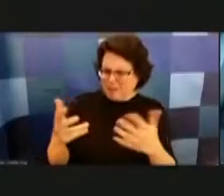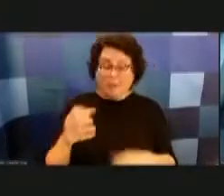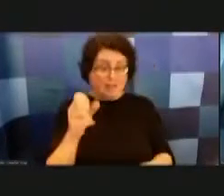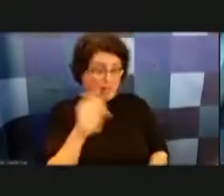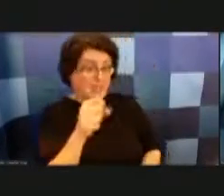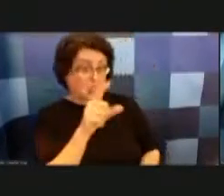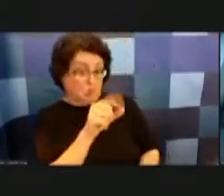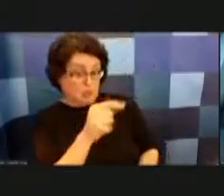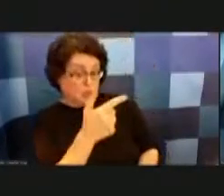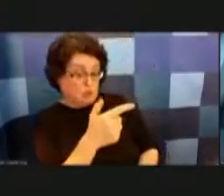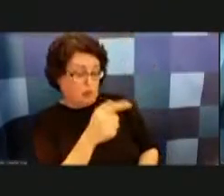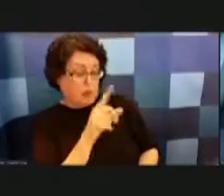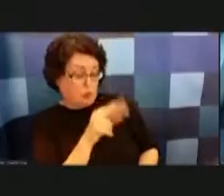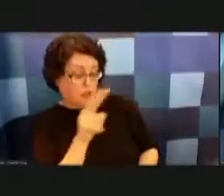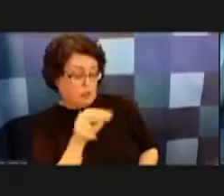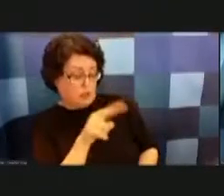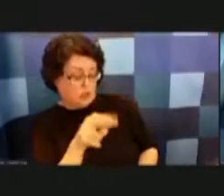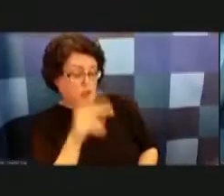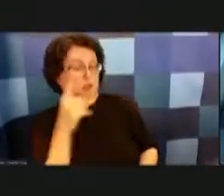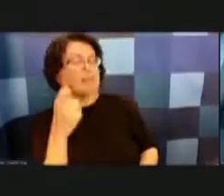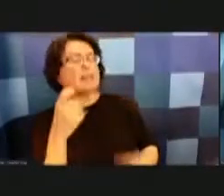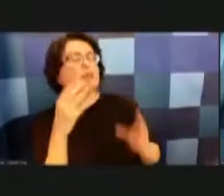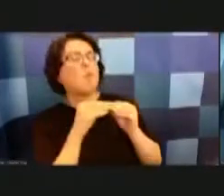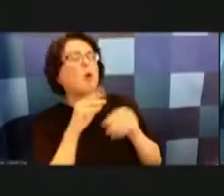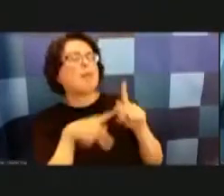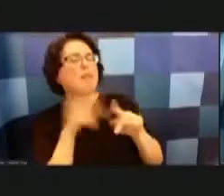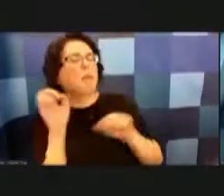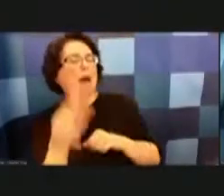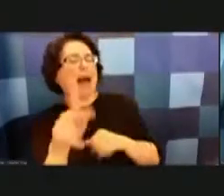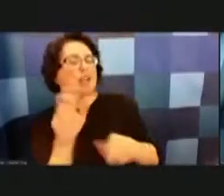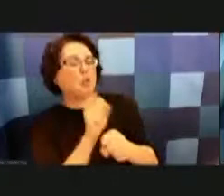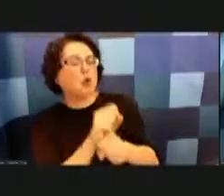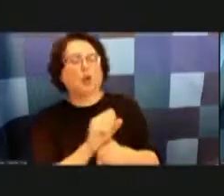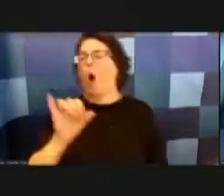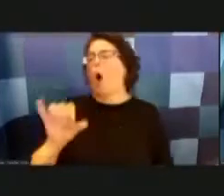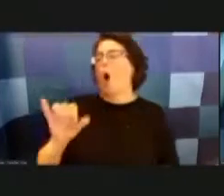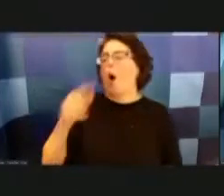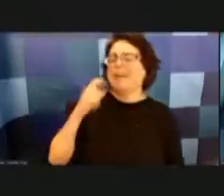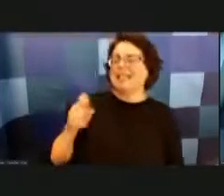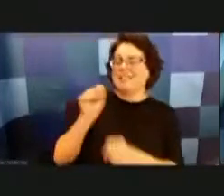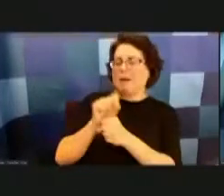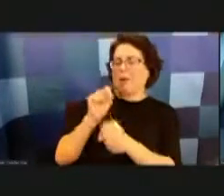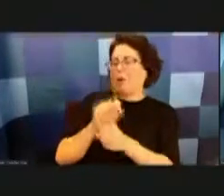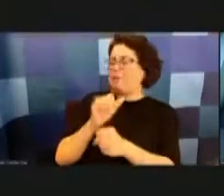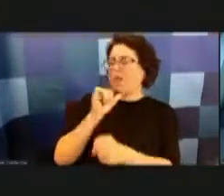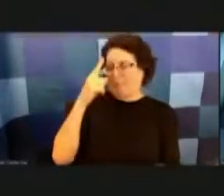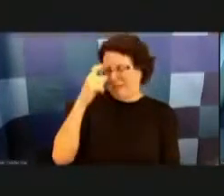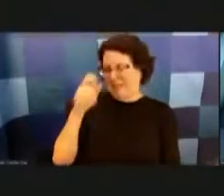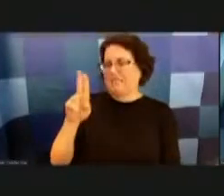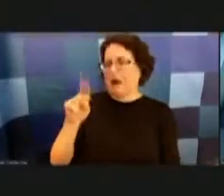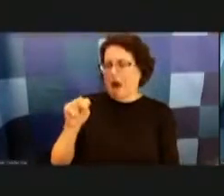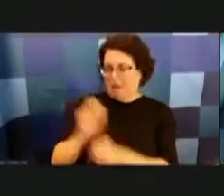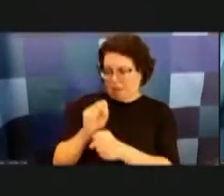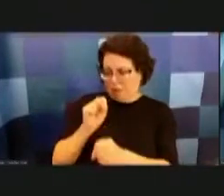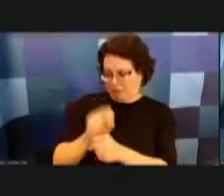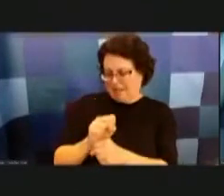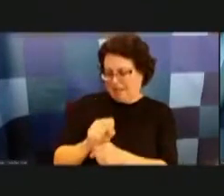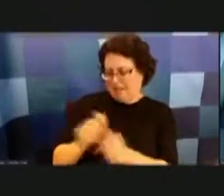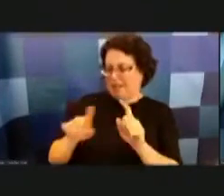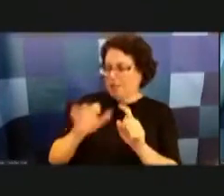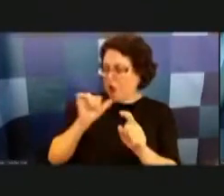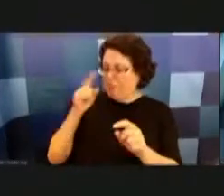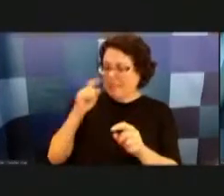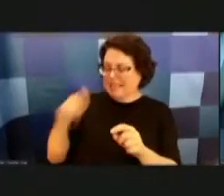more people came back to work in 20 yeah because employment not because of unemployment not because of the employer switched the